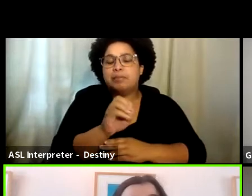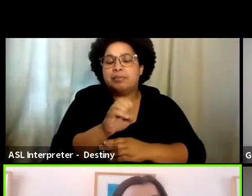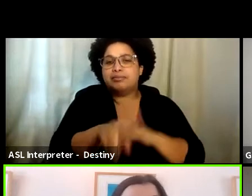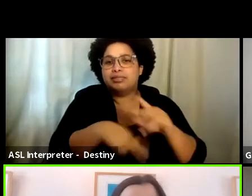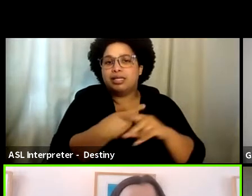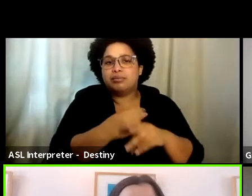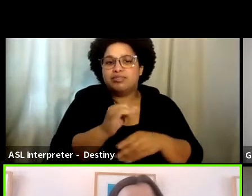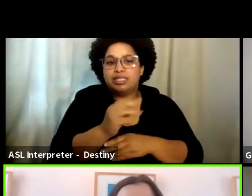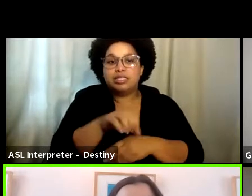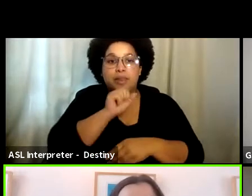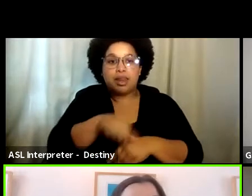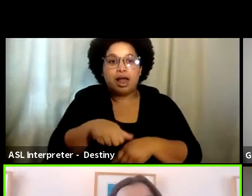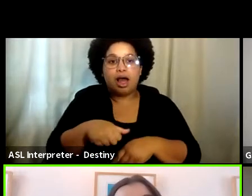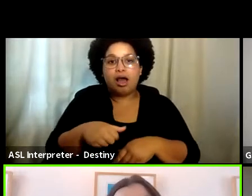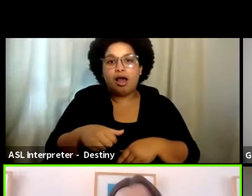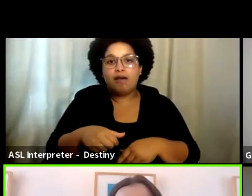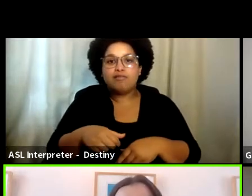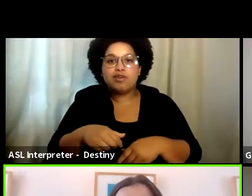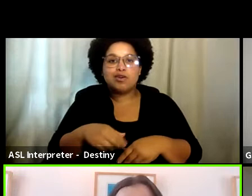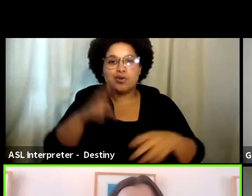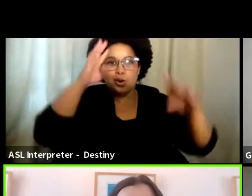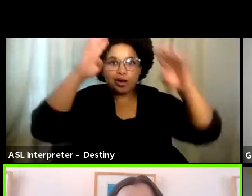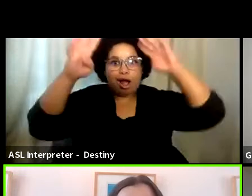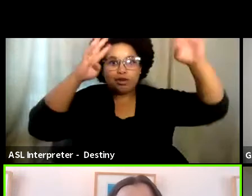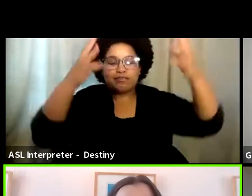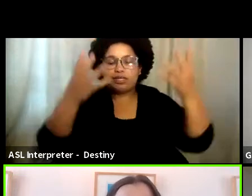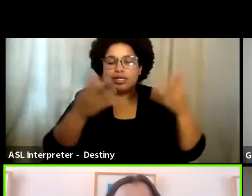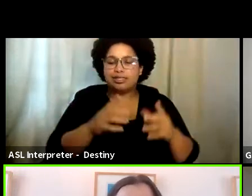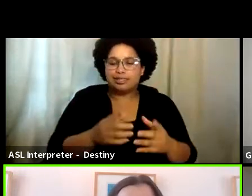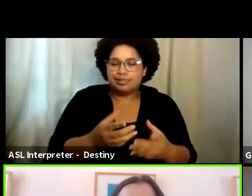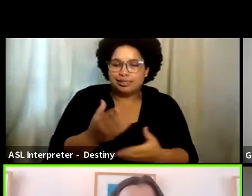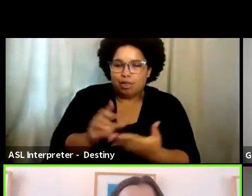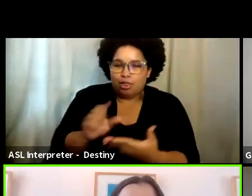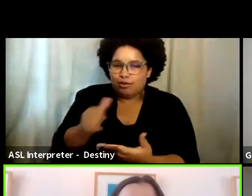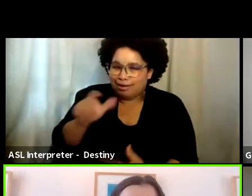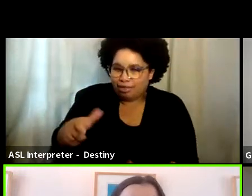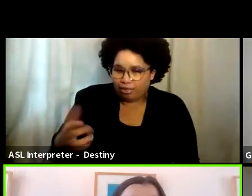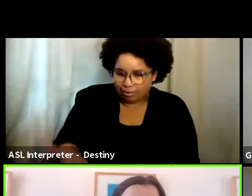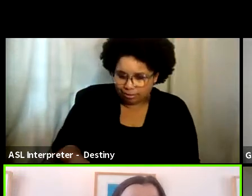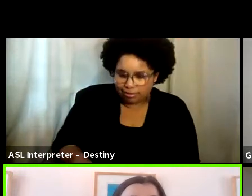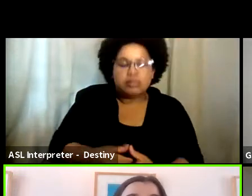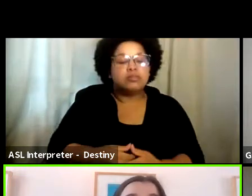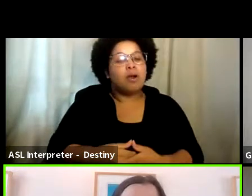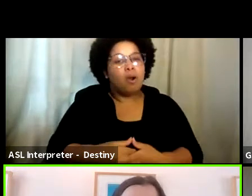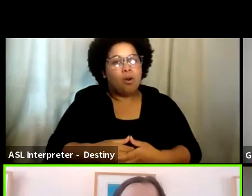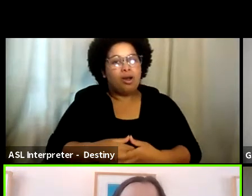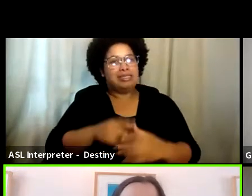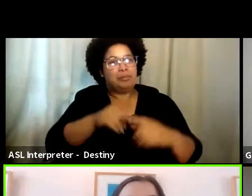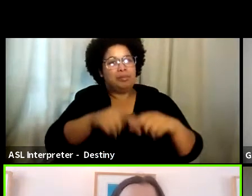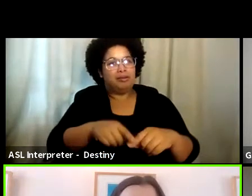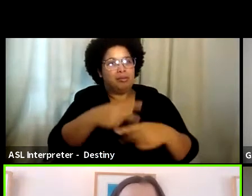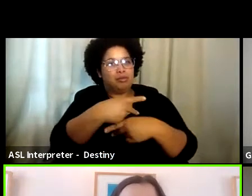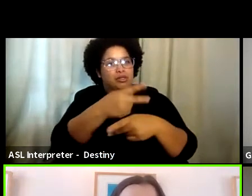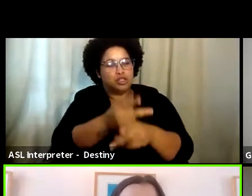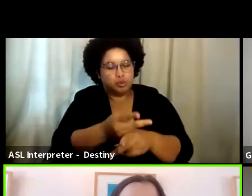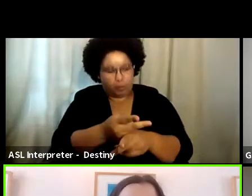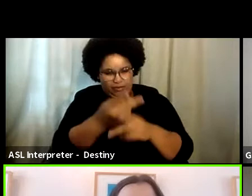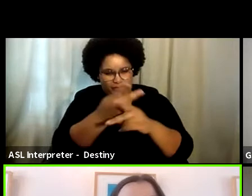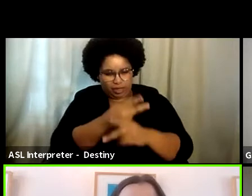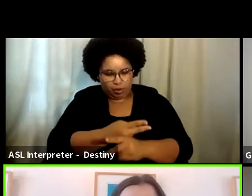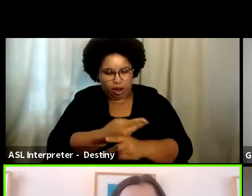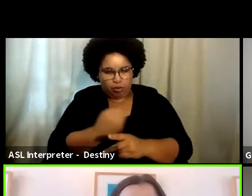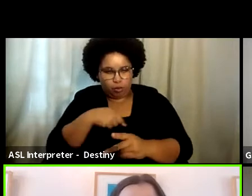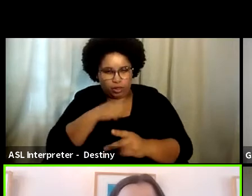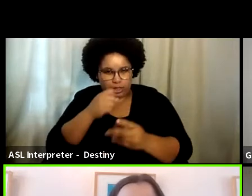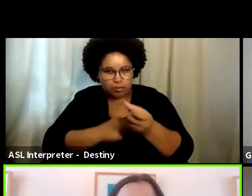they love choreography and others, that's not necessarily something that they need. So we work with productions to figure out where, where are the pieces that